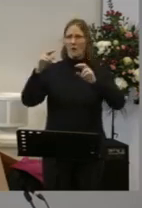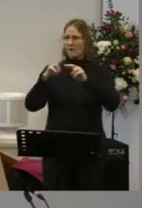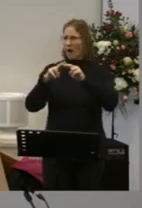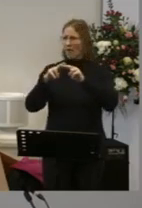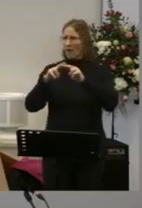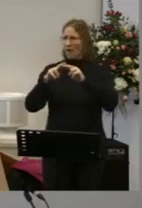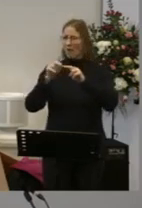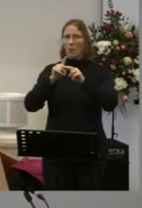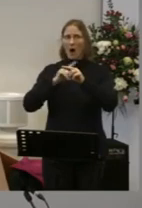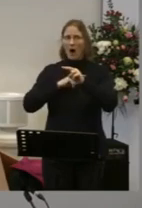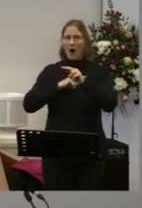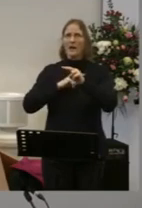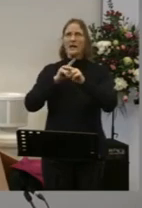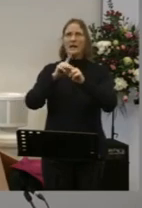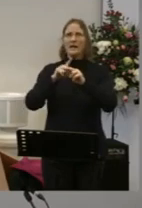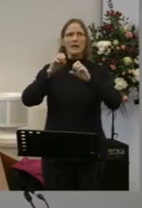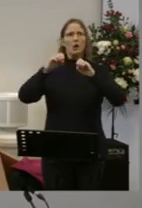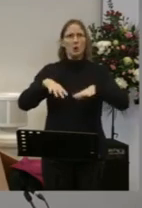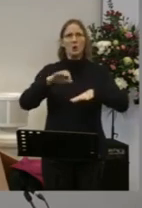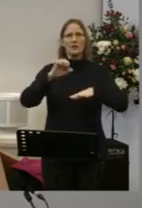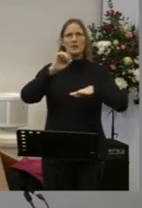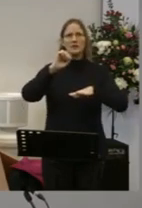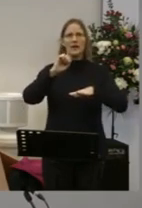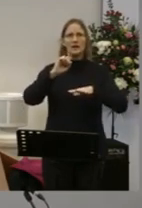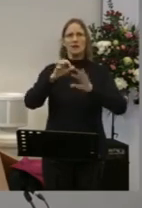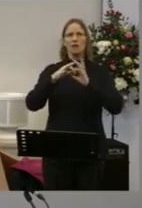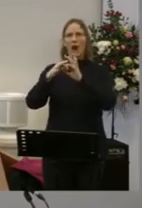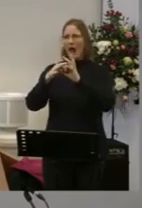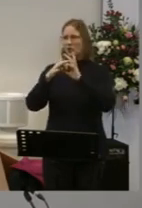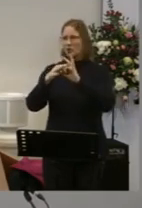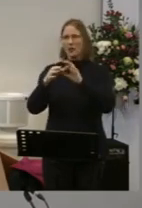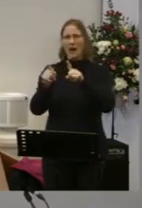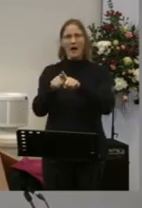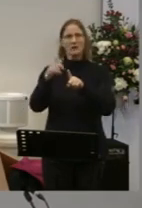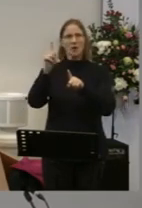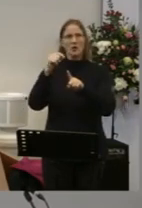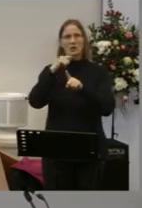It's all down to him Don't you want to show that to people? People